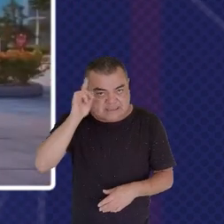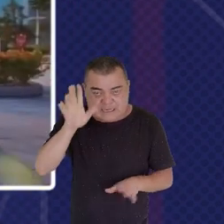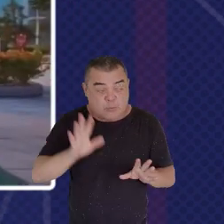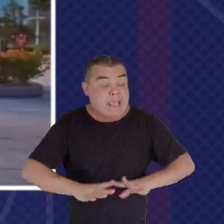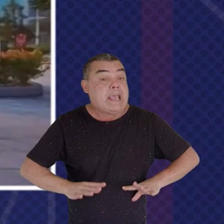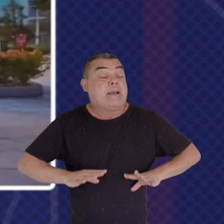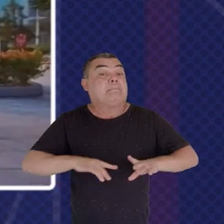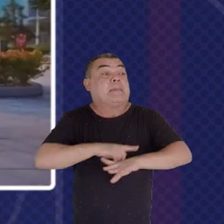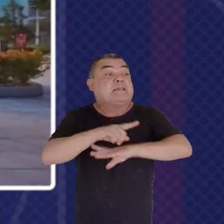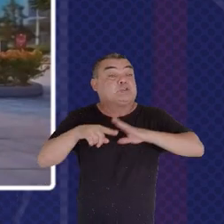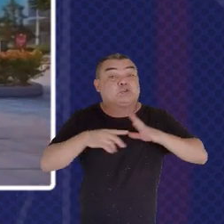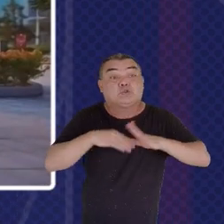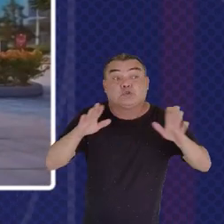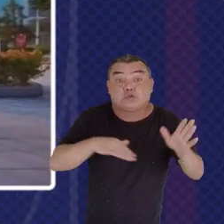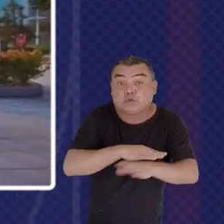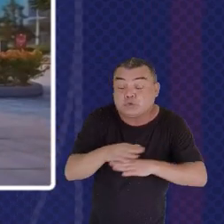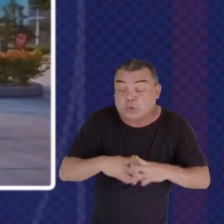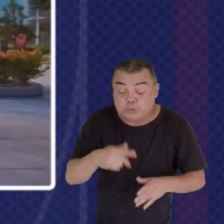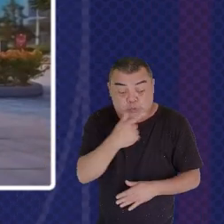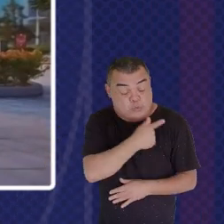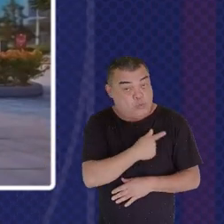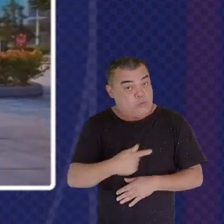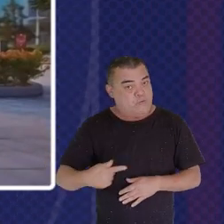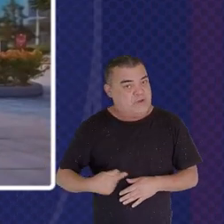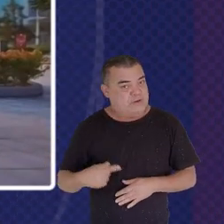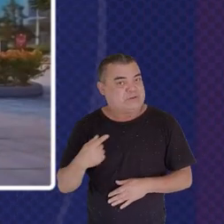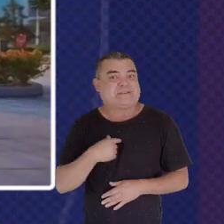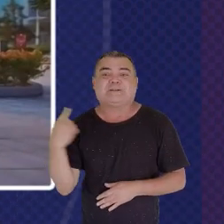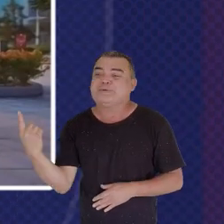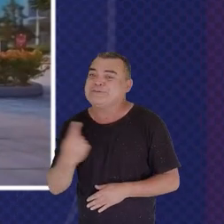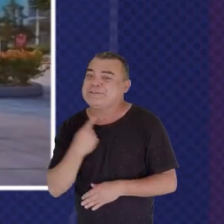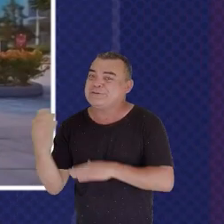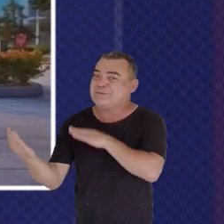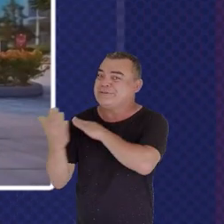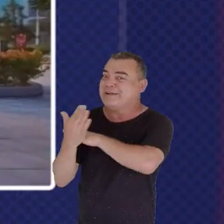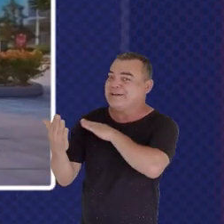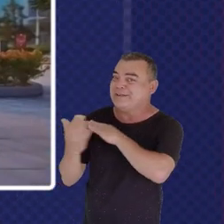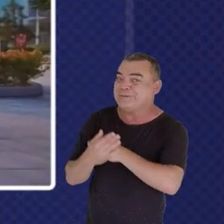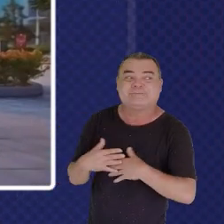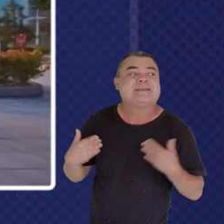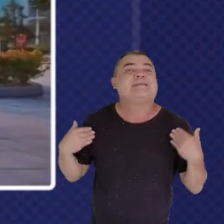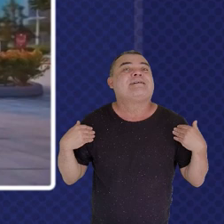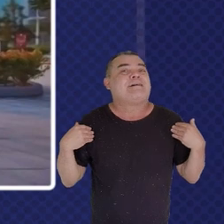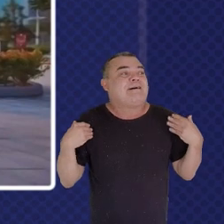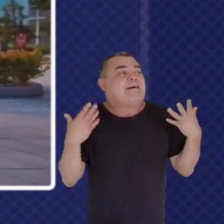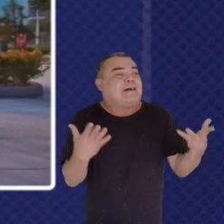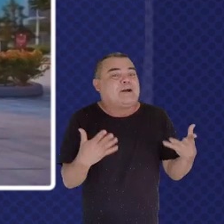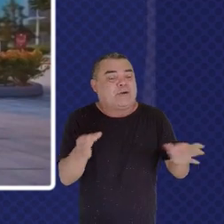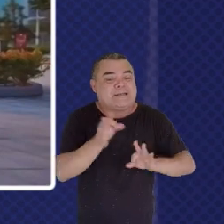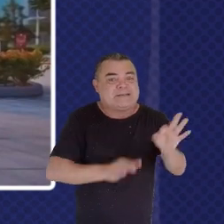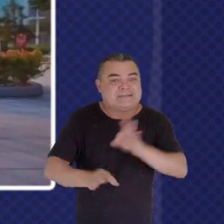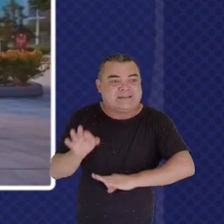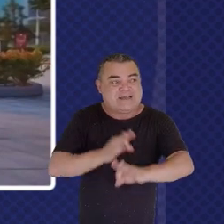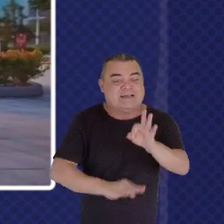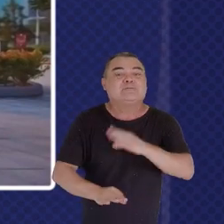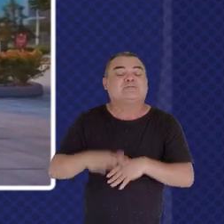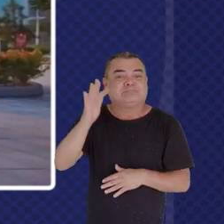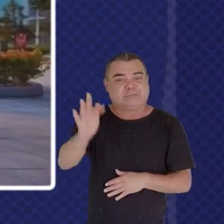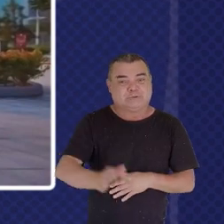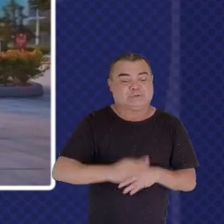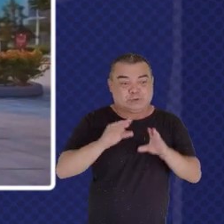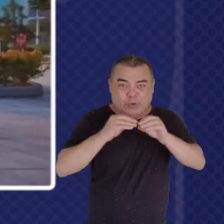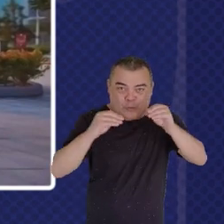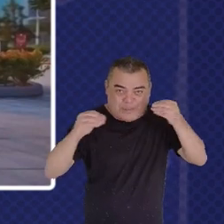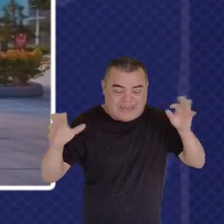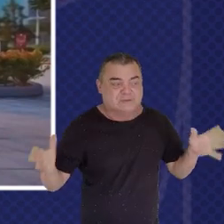agency Is actually able to Undertake this Long-range planning work The third idea That I wanted